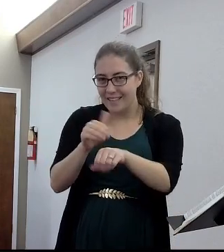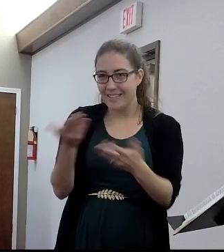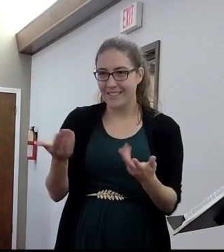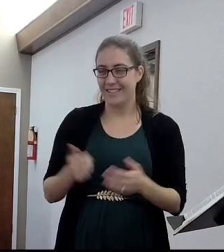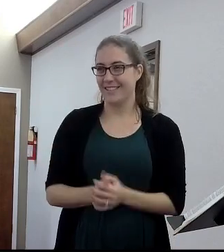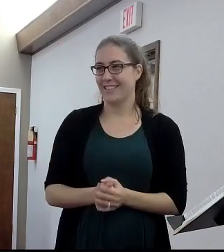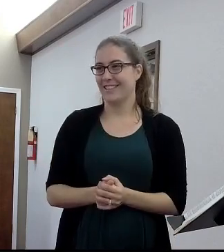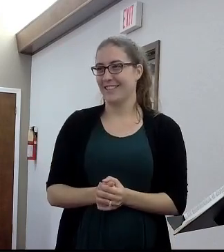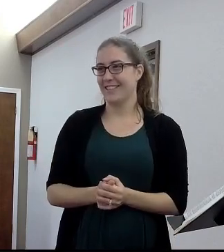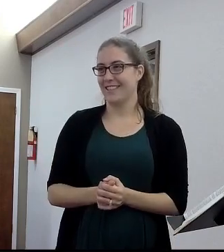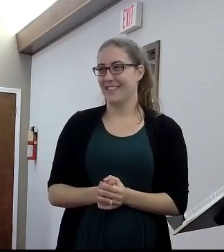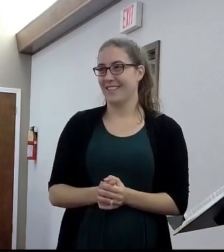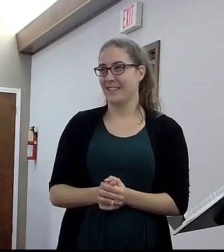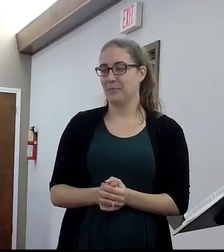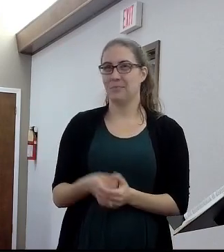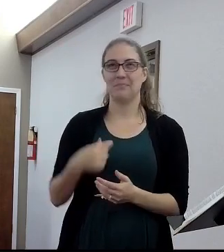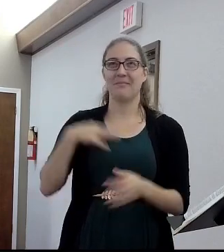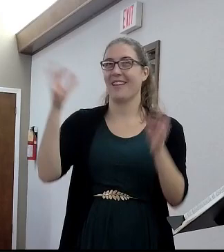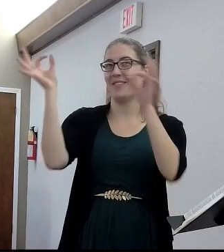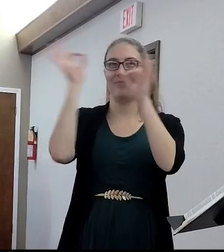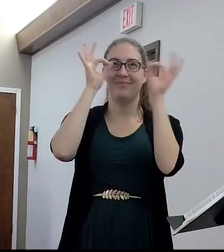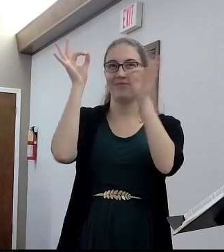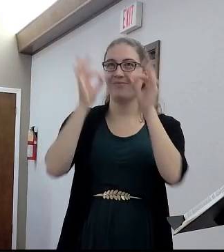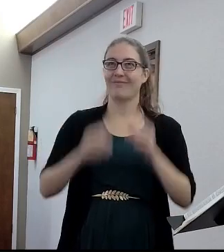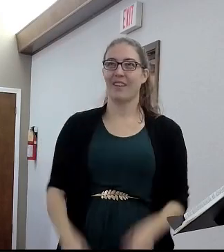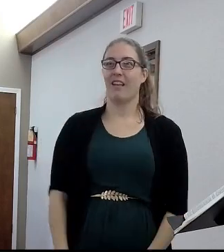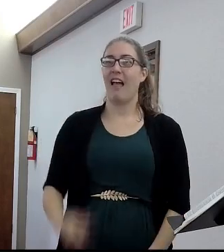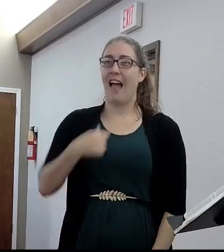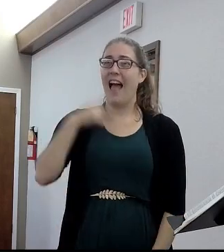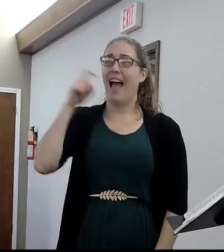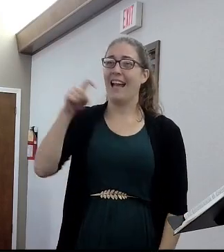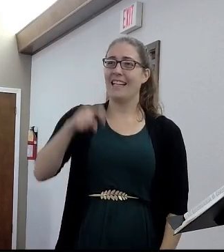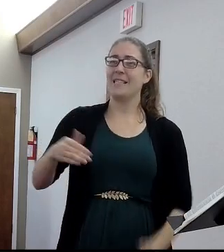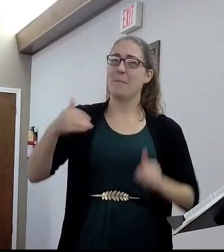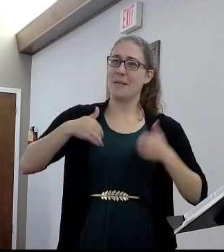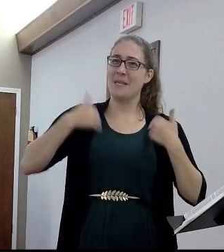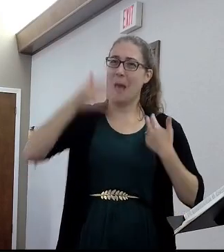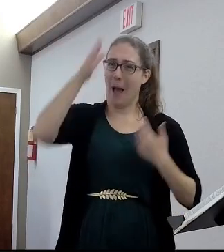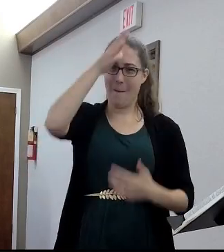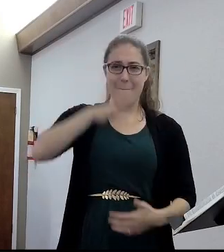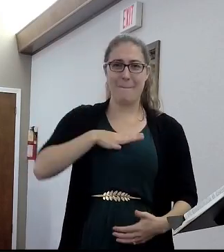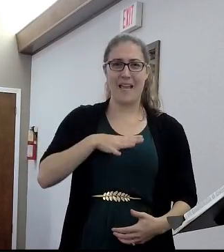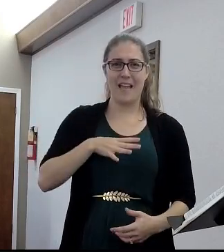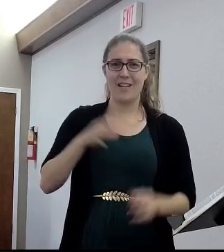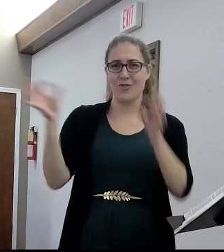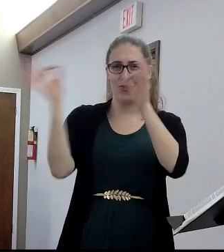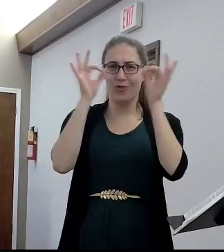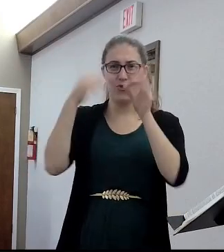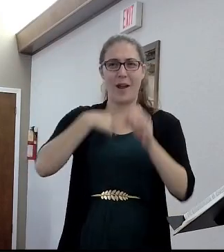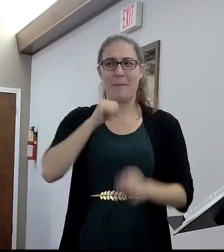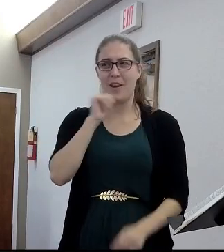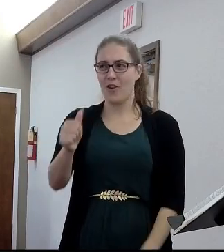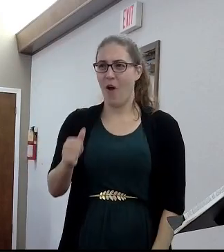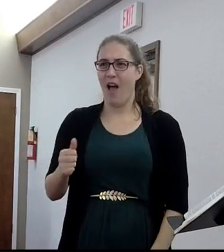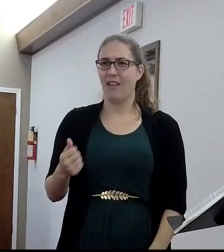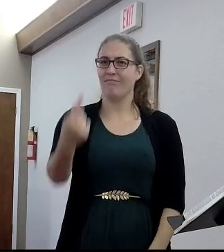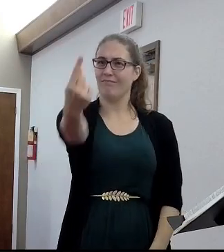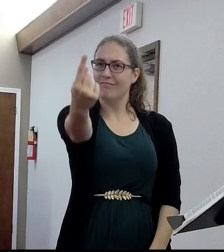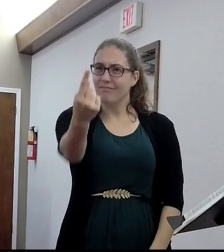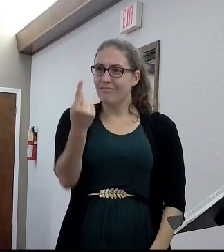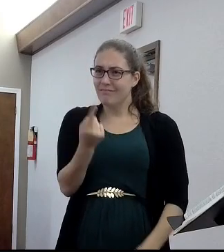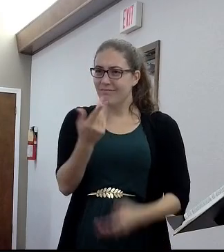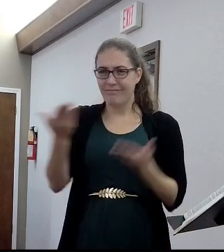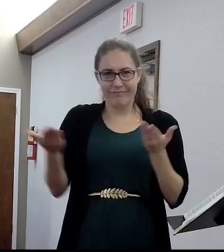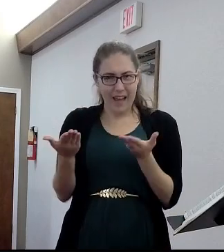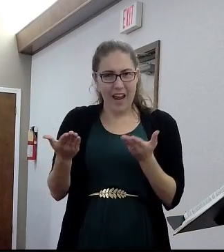I need some young guys who won't distract me to sit up here. Zach, where are you when I need you?